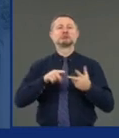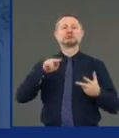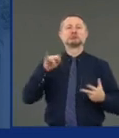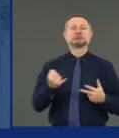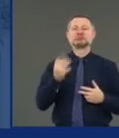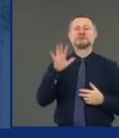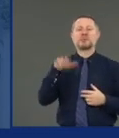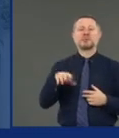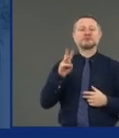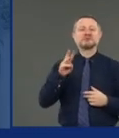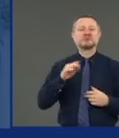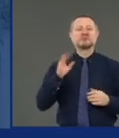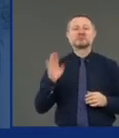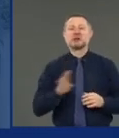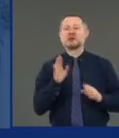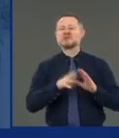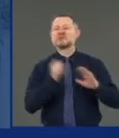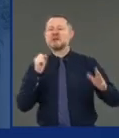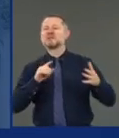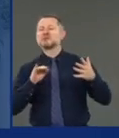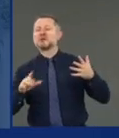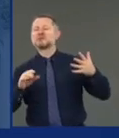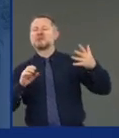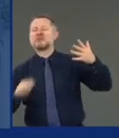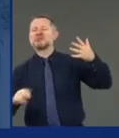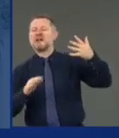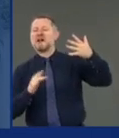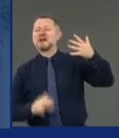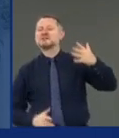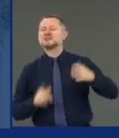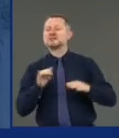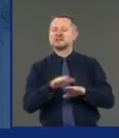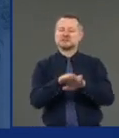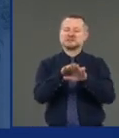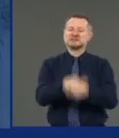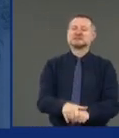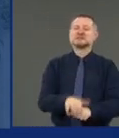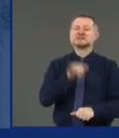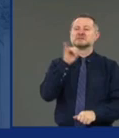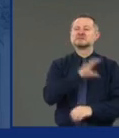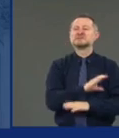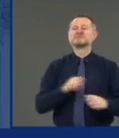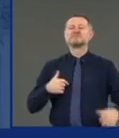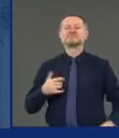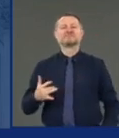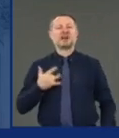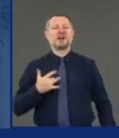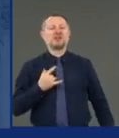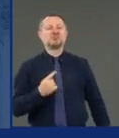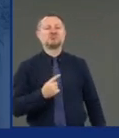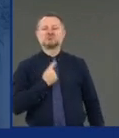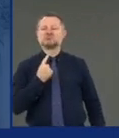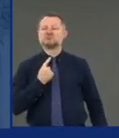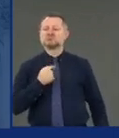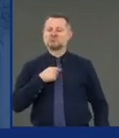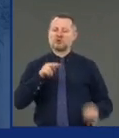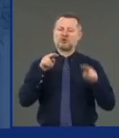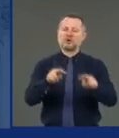is so insulting because when you start to talk about numbers, there are still facts.